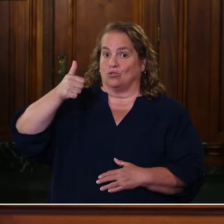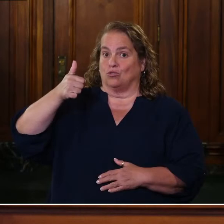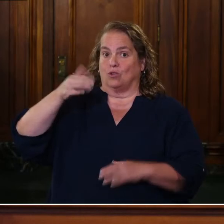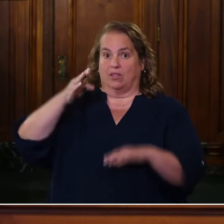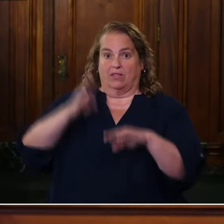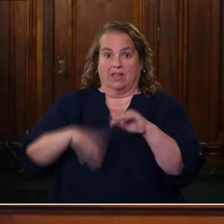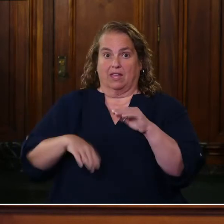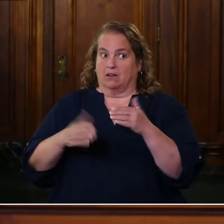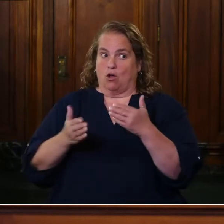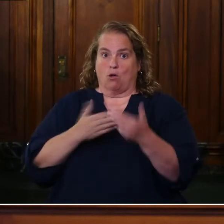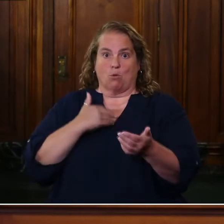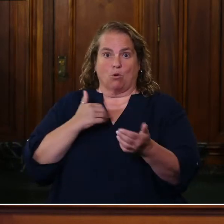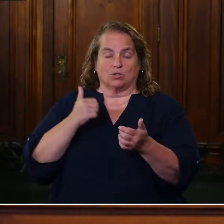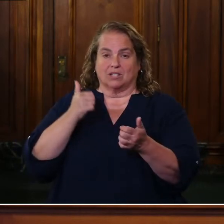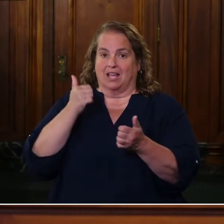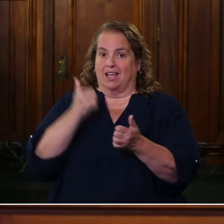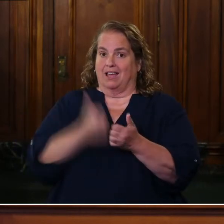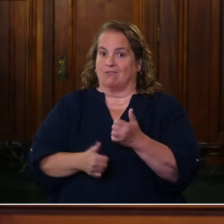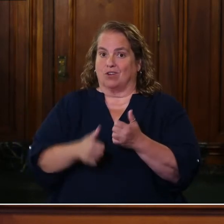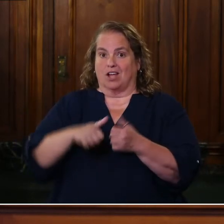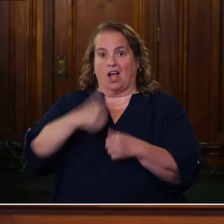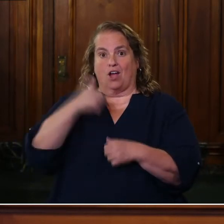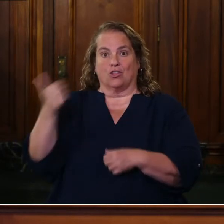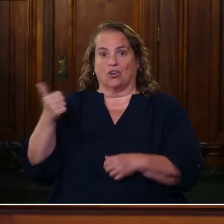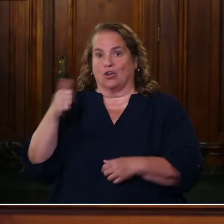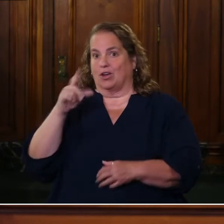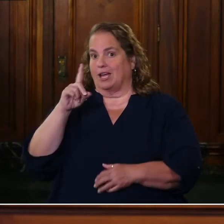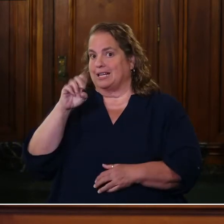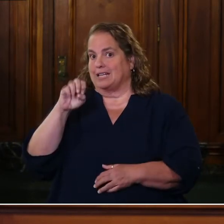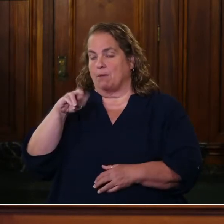I believe than just about any other demographic, but we're going to fix that.